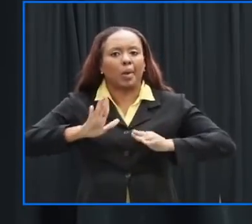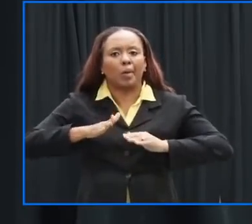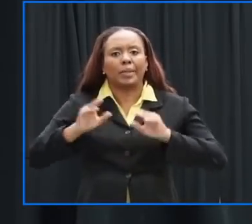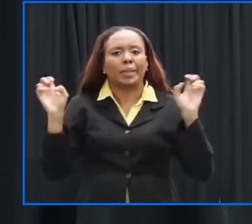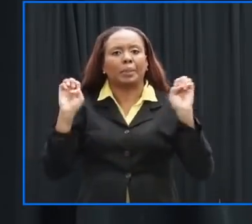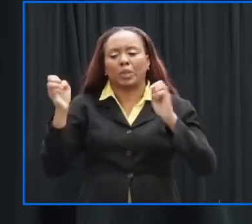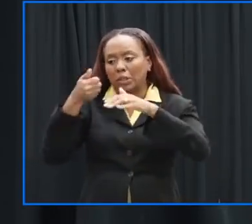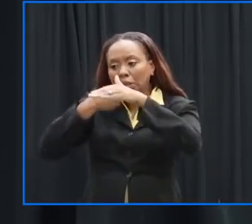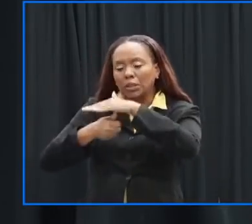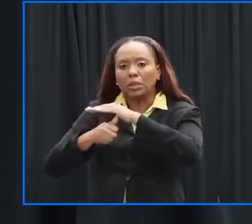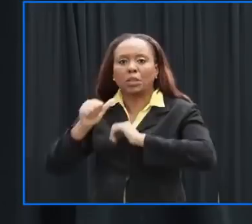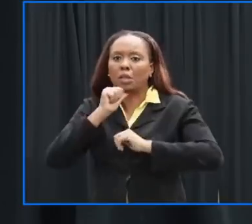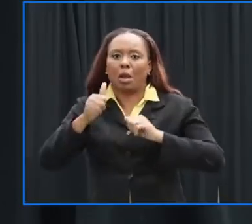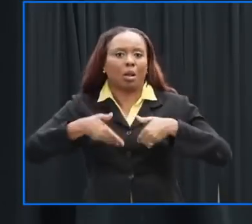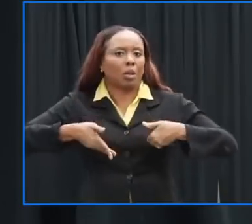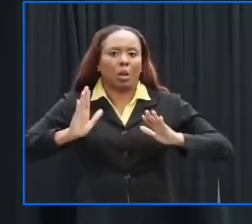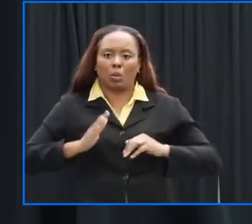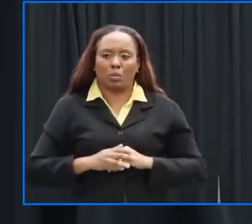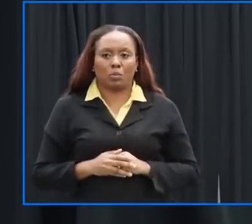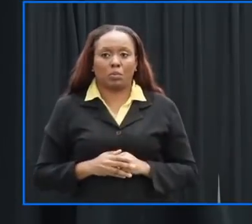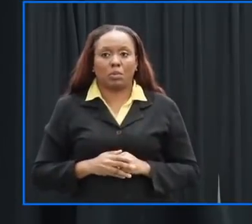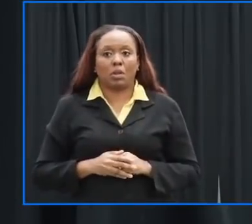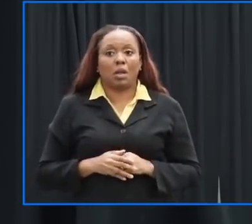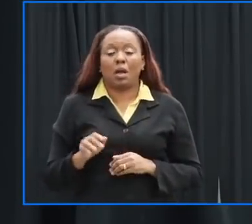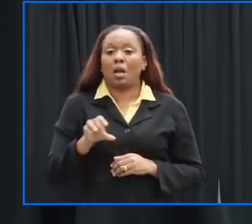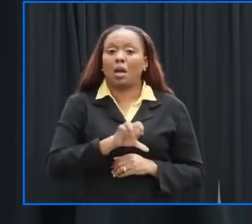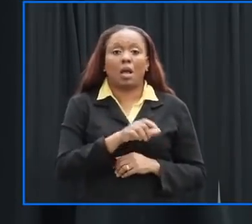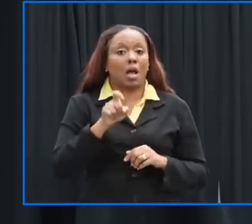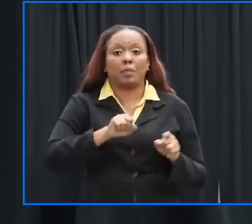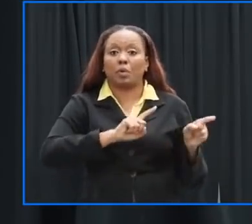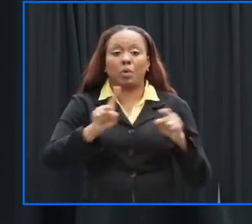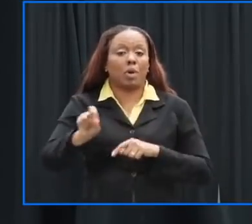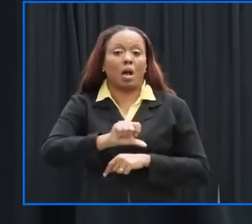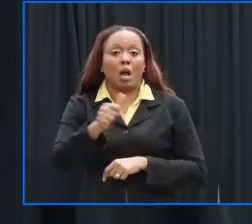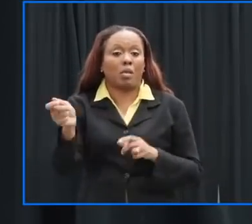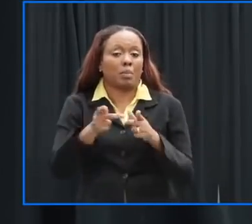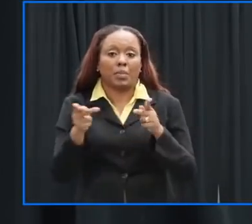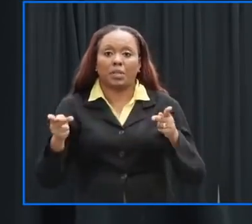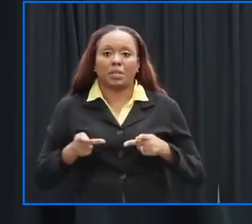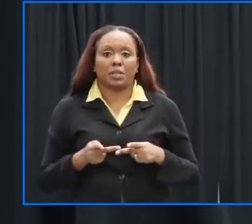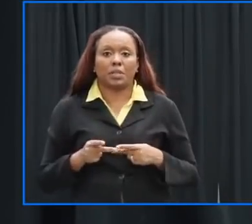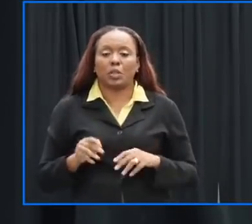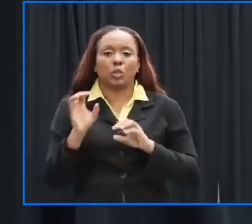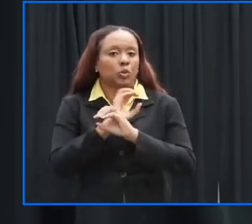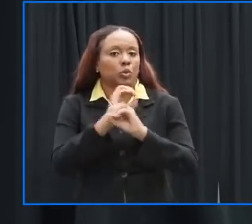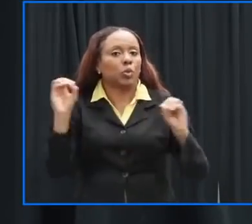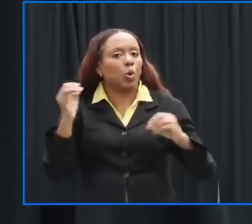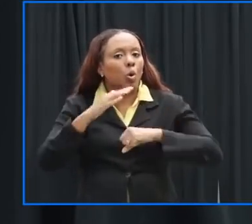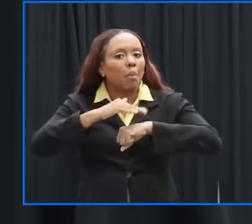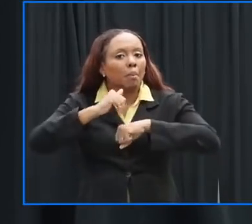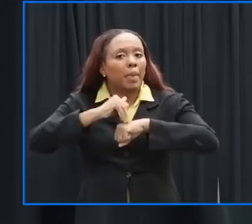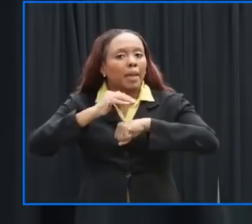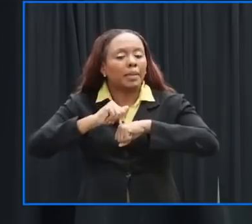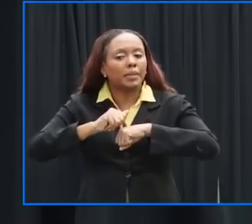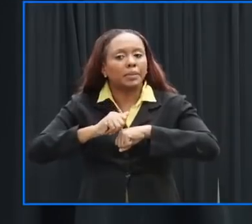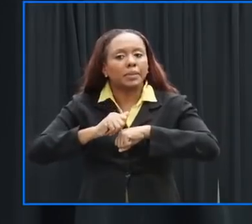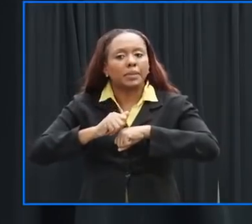shelter so you should make sure that you may all arrangements for your pets so that you will have them you don't leave them